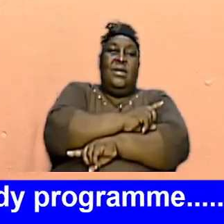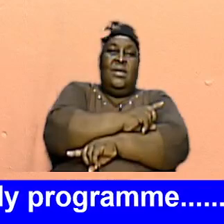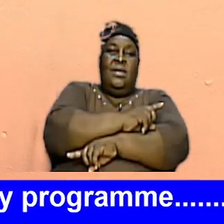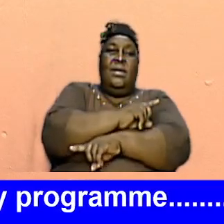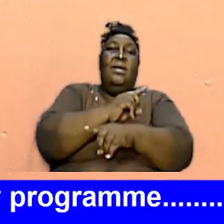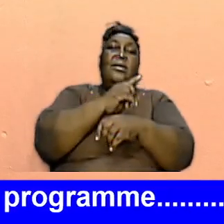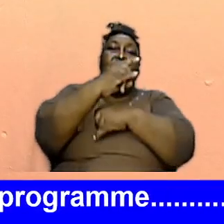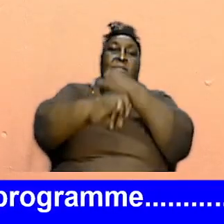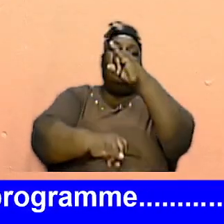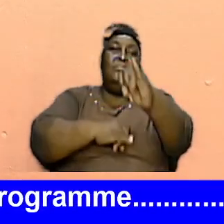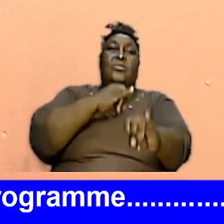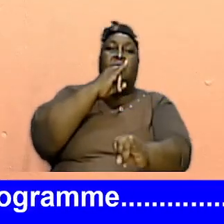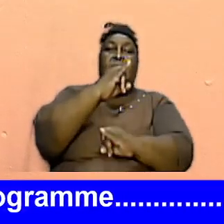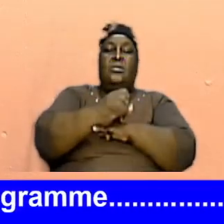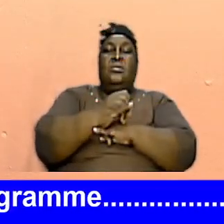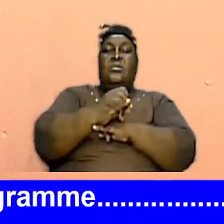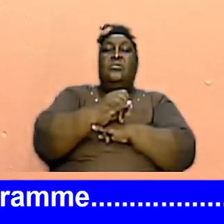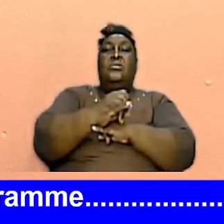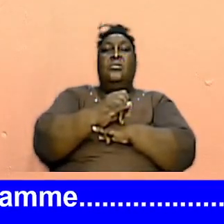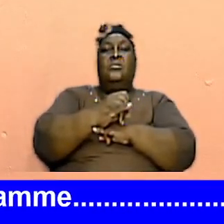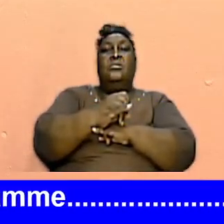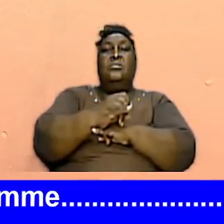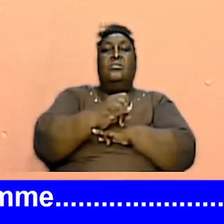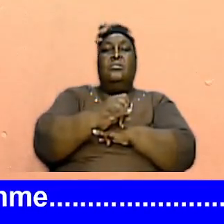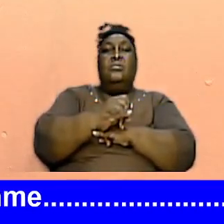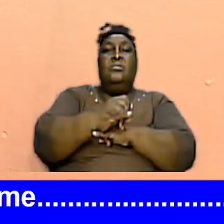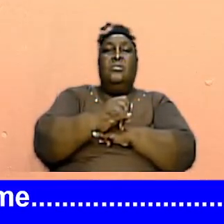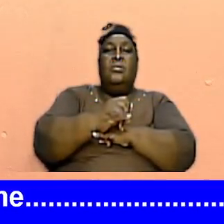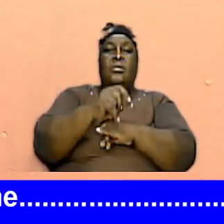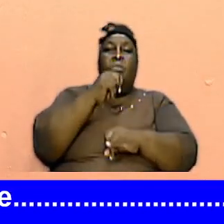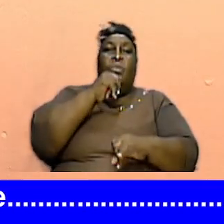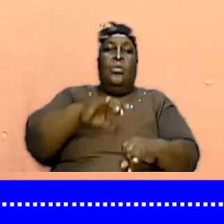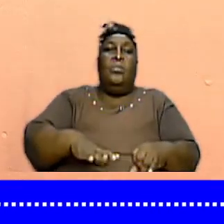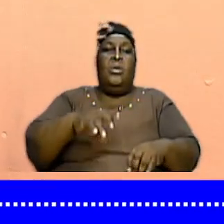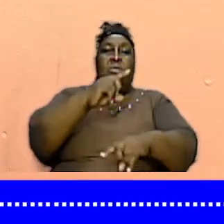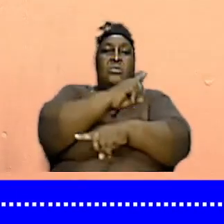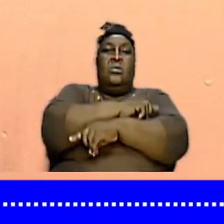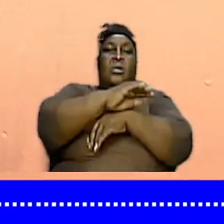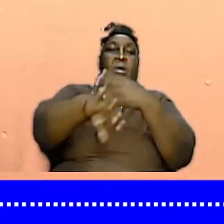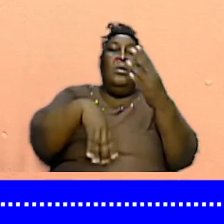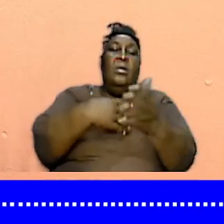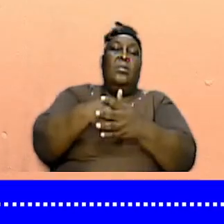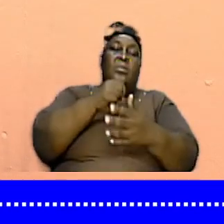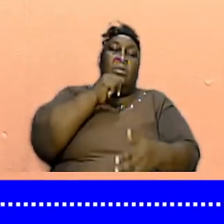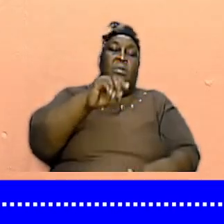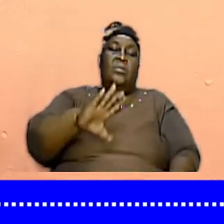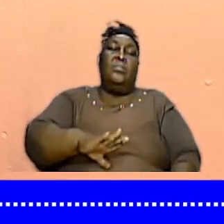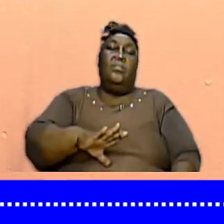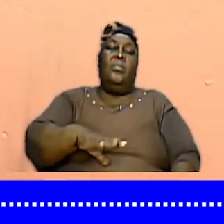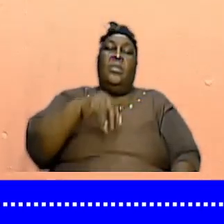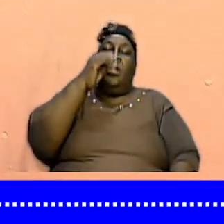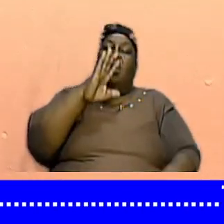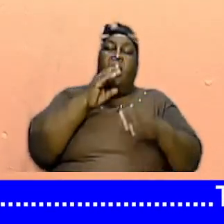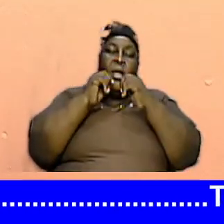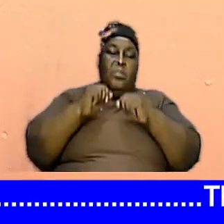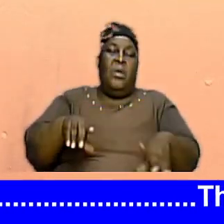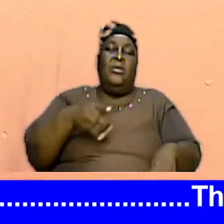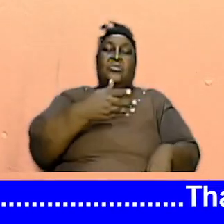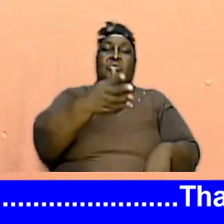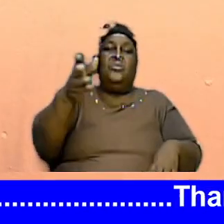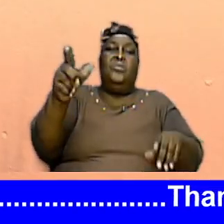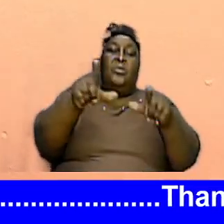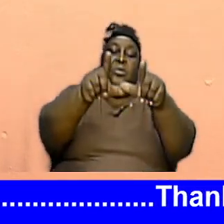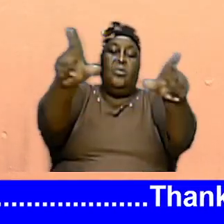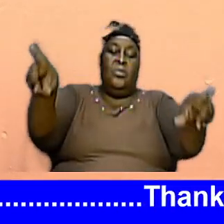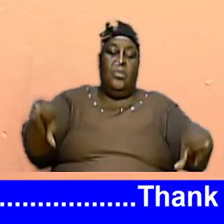International Women's Day And To All Our Women To All Our Ladies Right Across The Spectrum God Bless You In Our Local